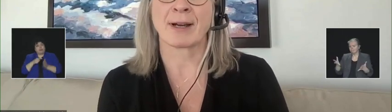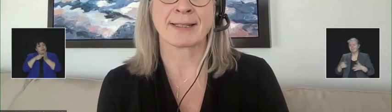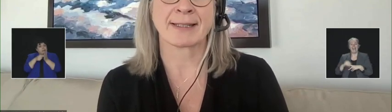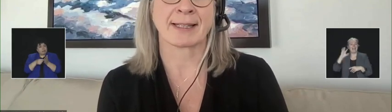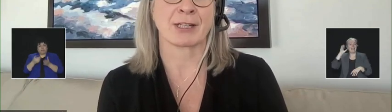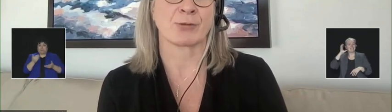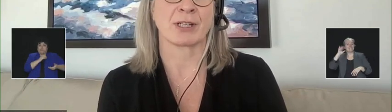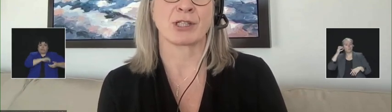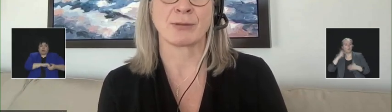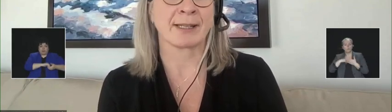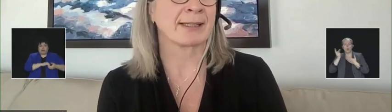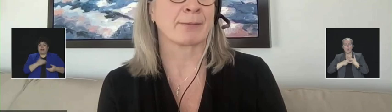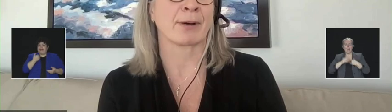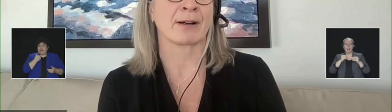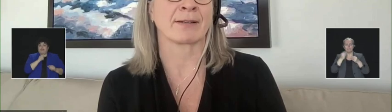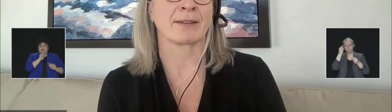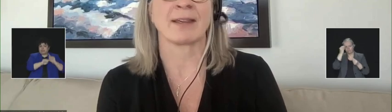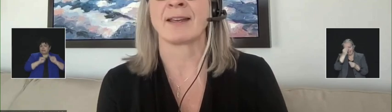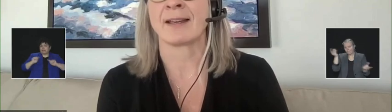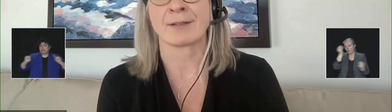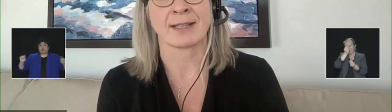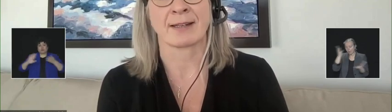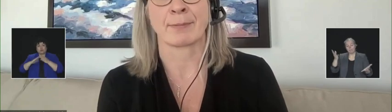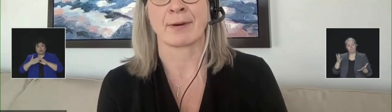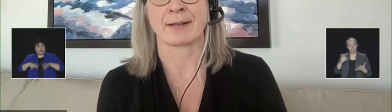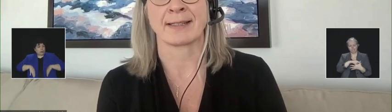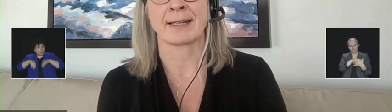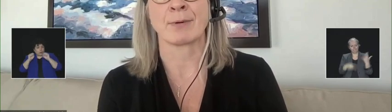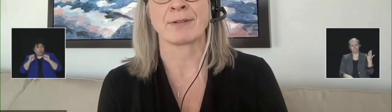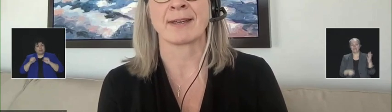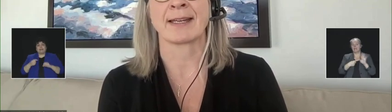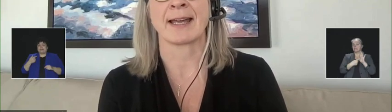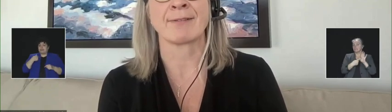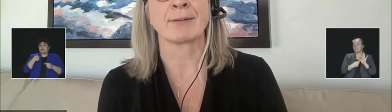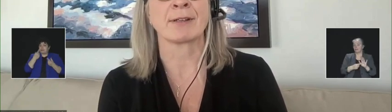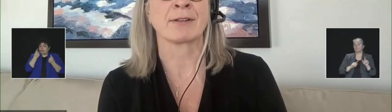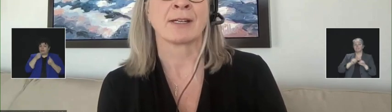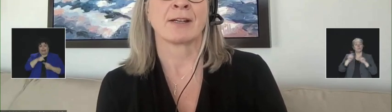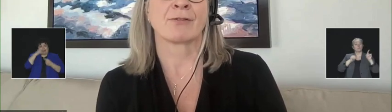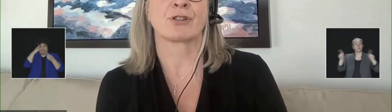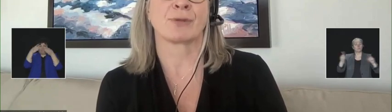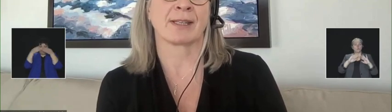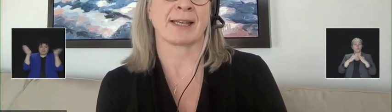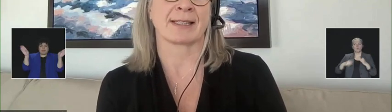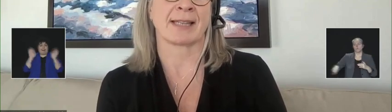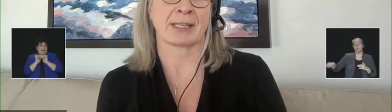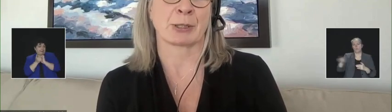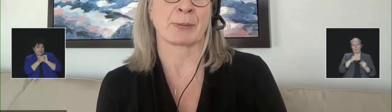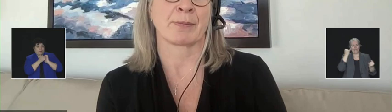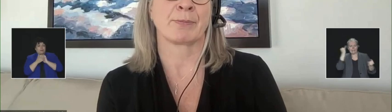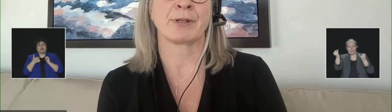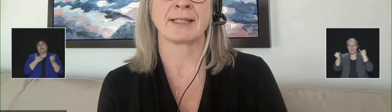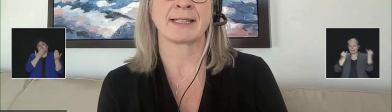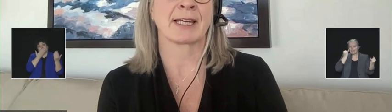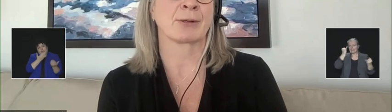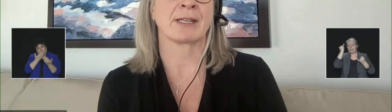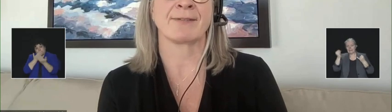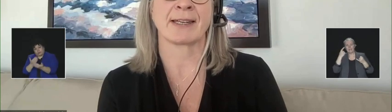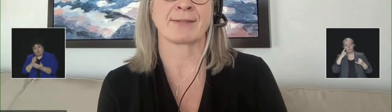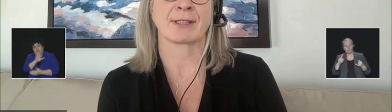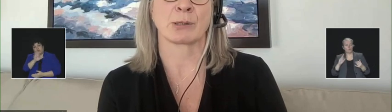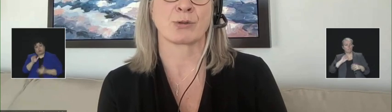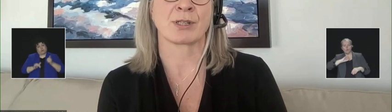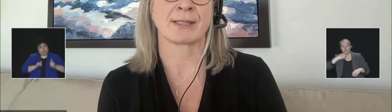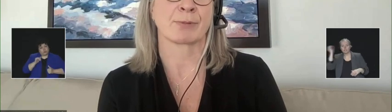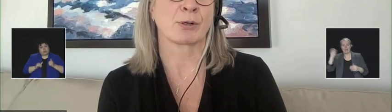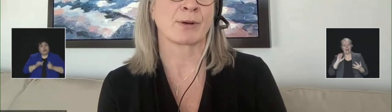across the country, doing their part, thinking outside of the box. And I want to thank everyone for doing that together, putting together